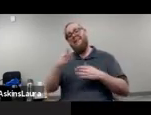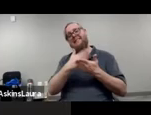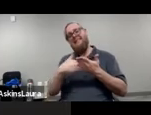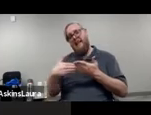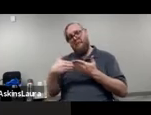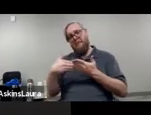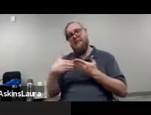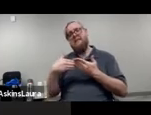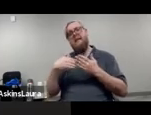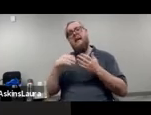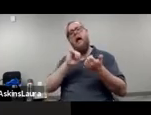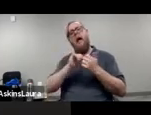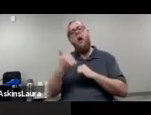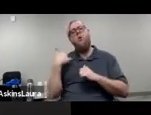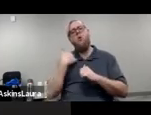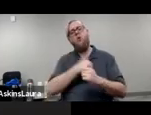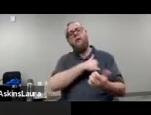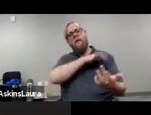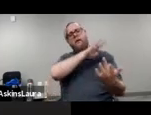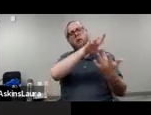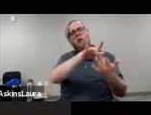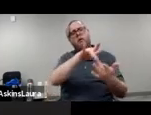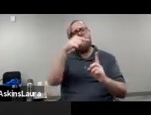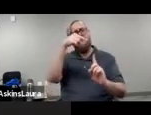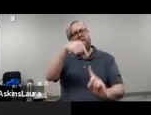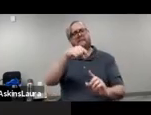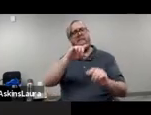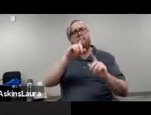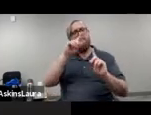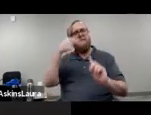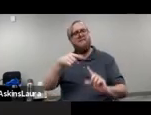we outreach to these particular groups?